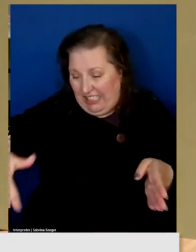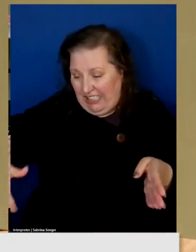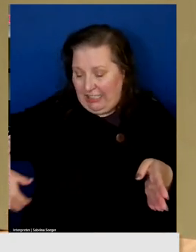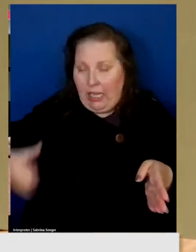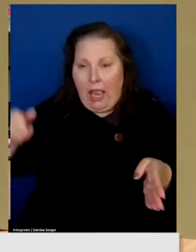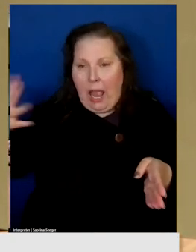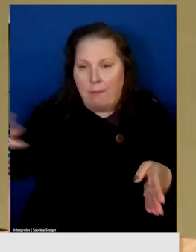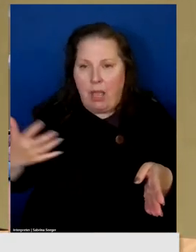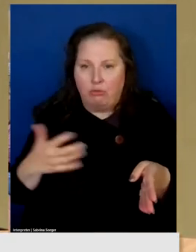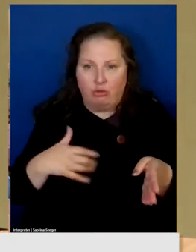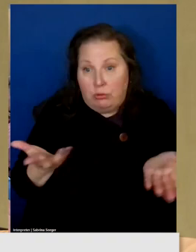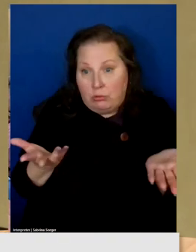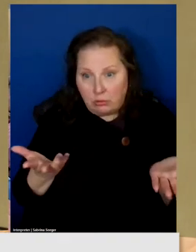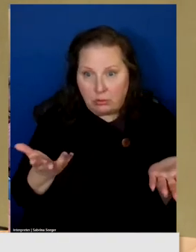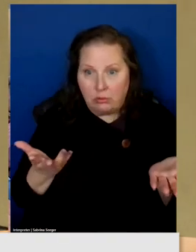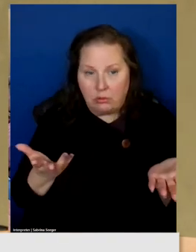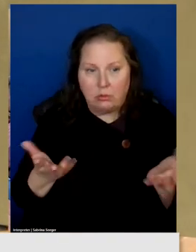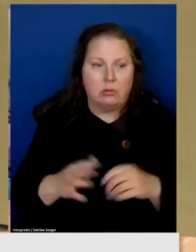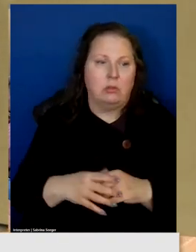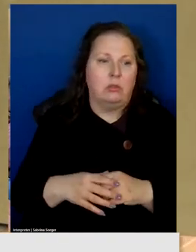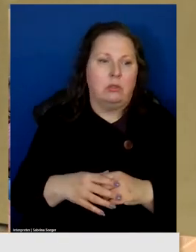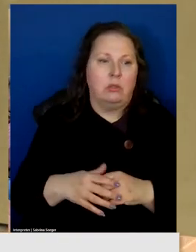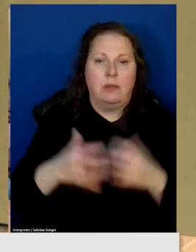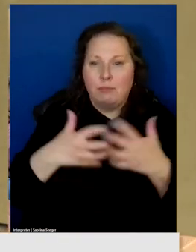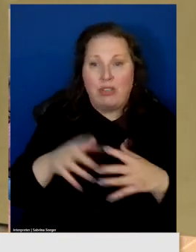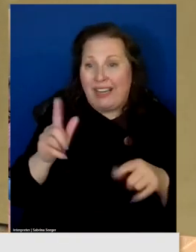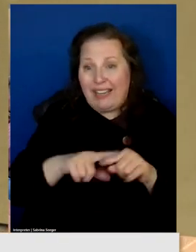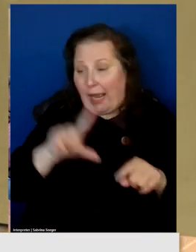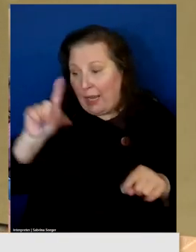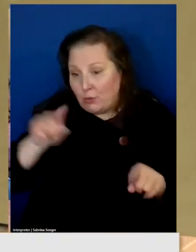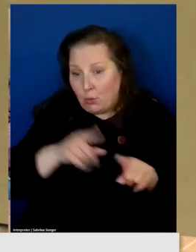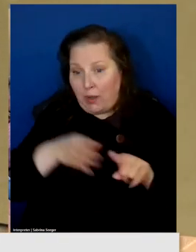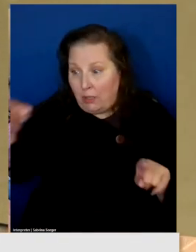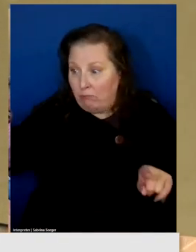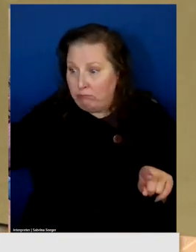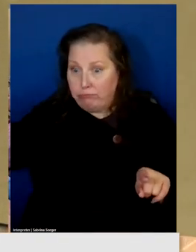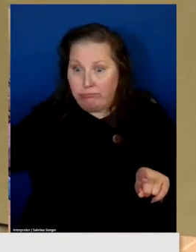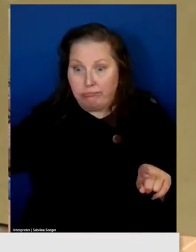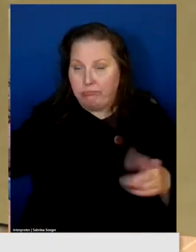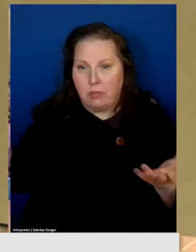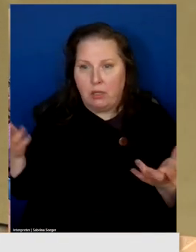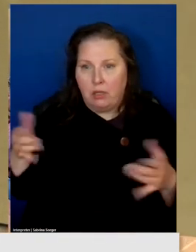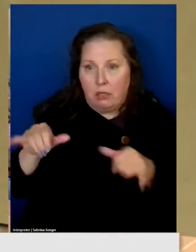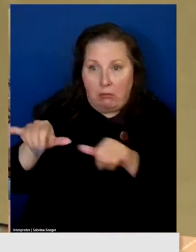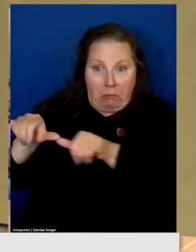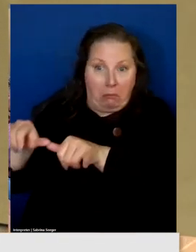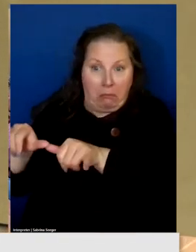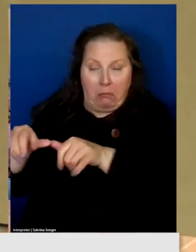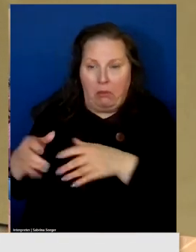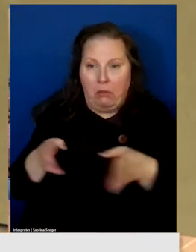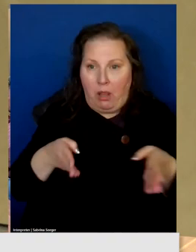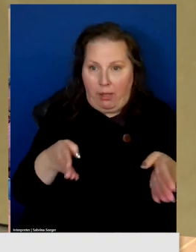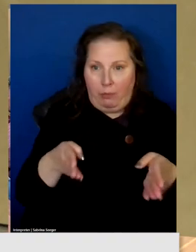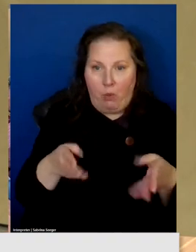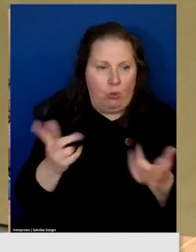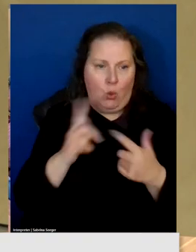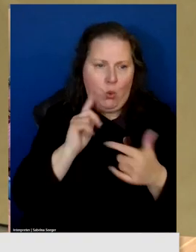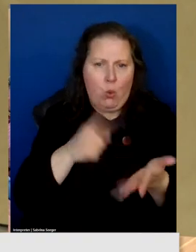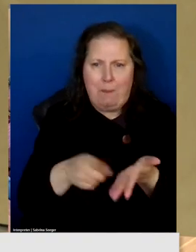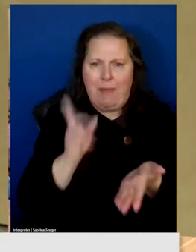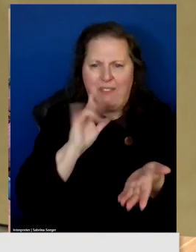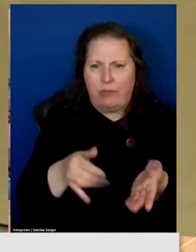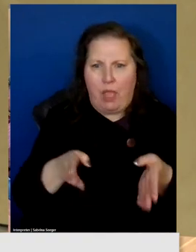So the machine can't reach 20 feet off the road. So if we're going to do this, who's going to pay for